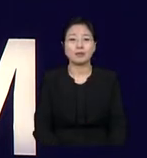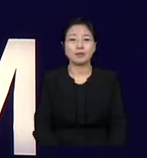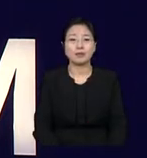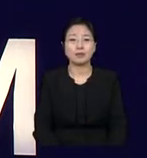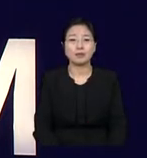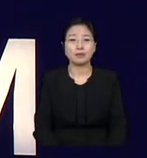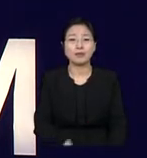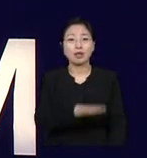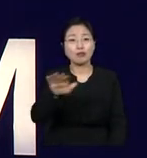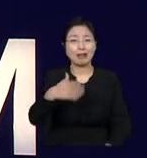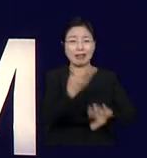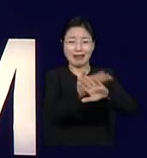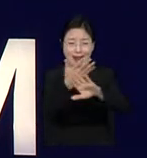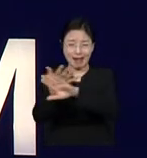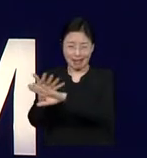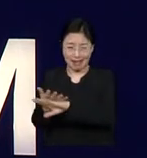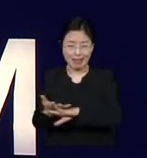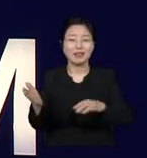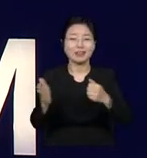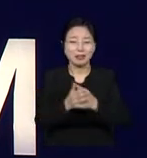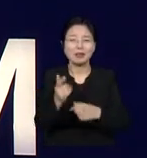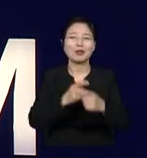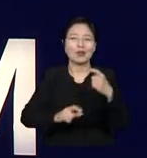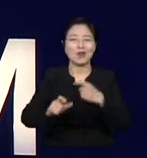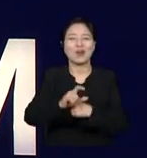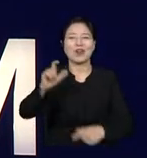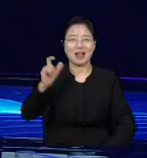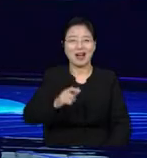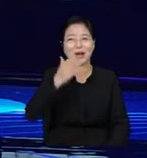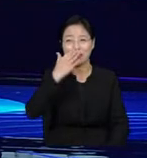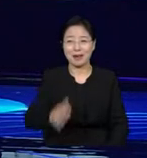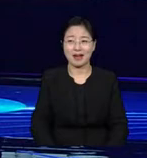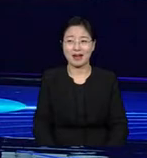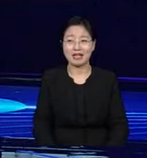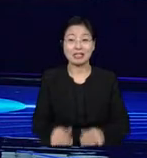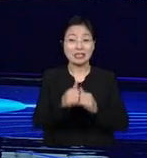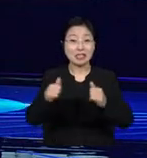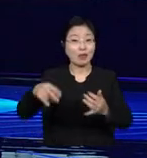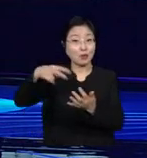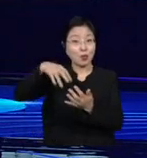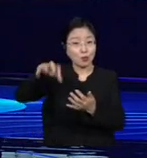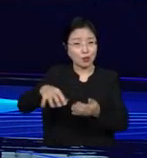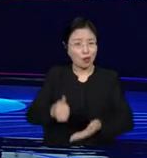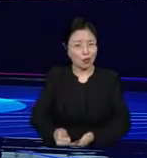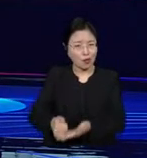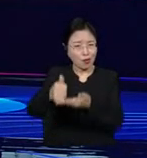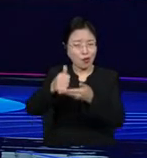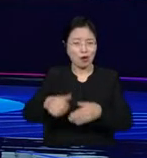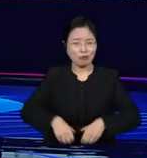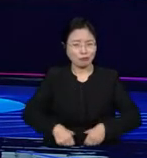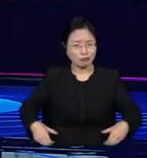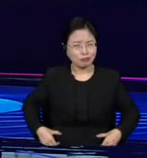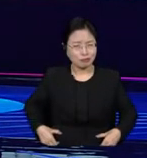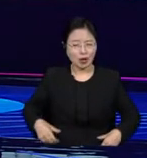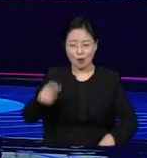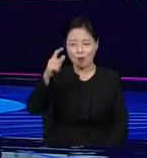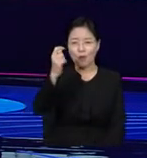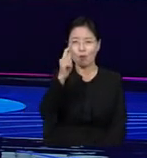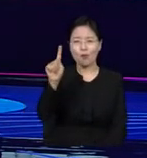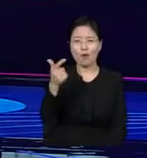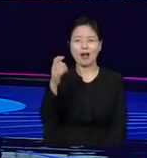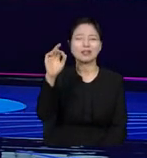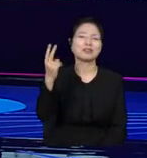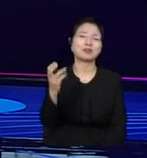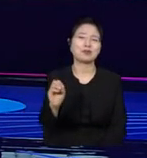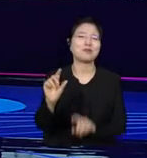library, I must stress, we're not working for tolerance. Because obviously, who wants to be tolerated? We're working